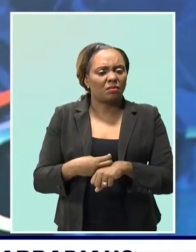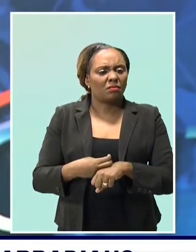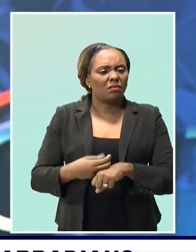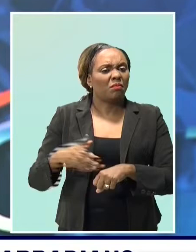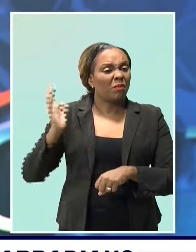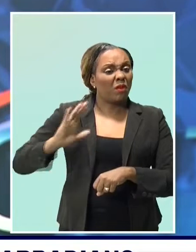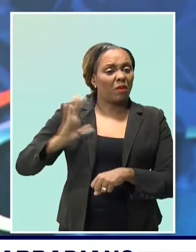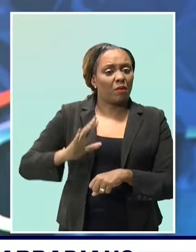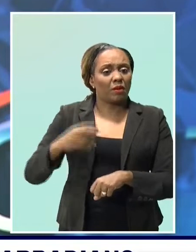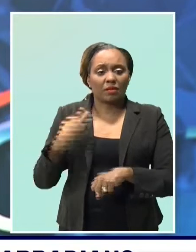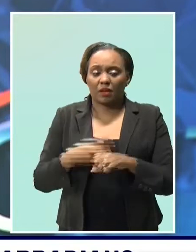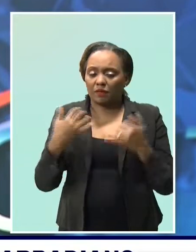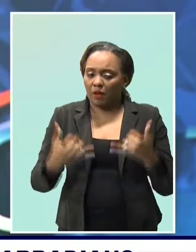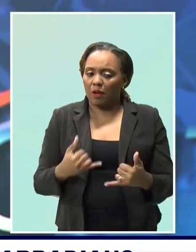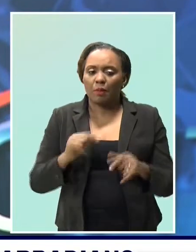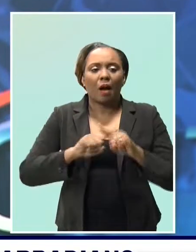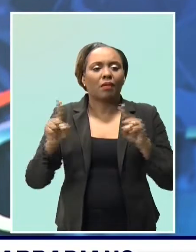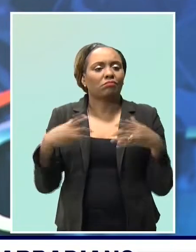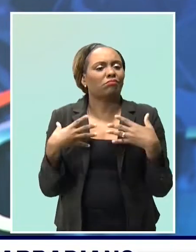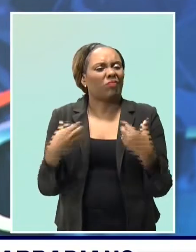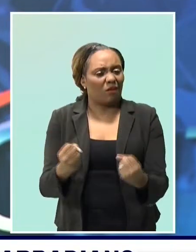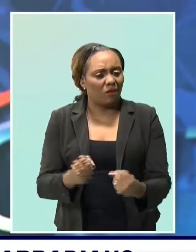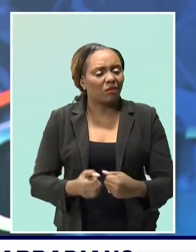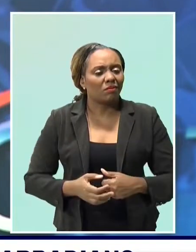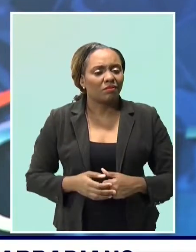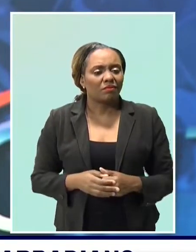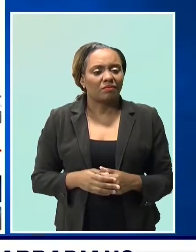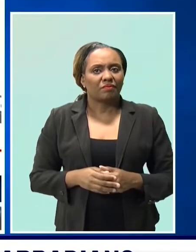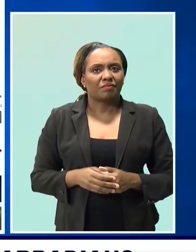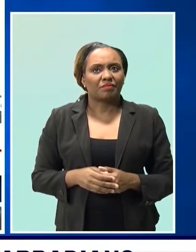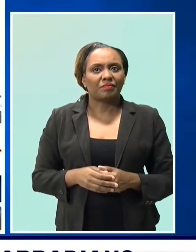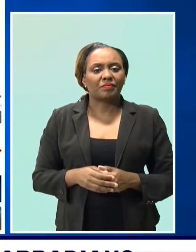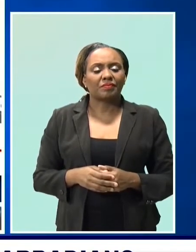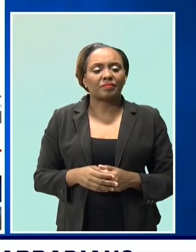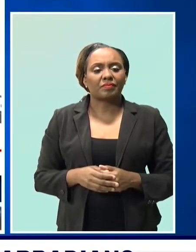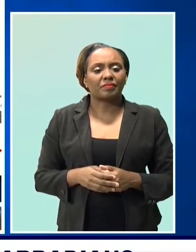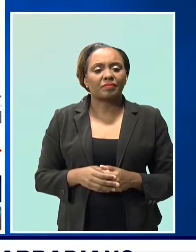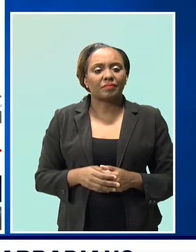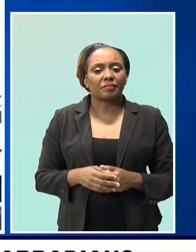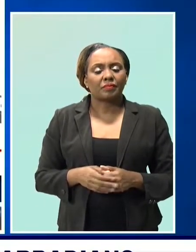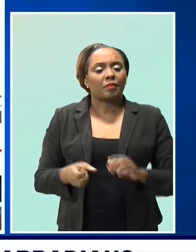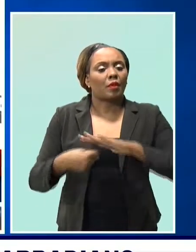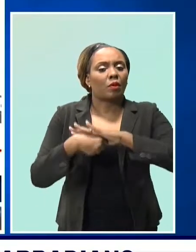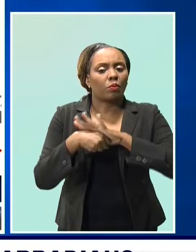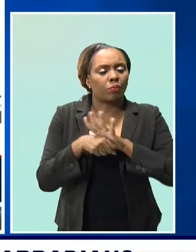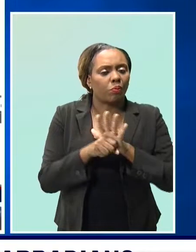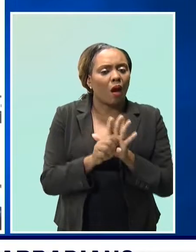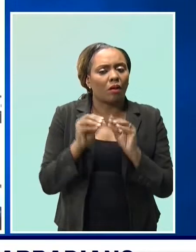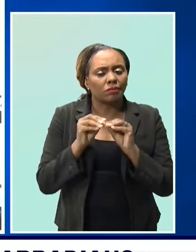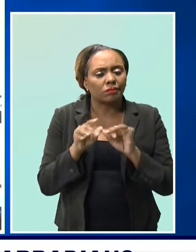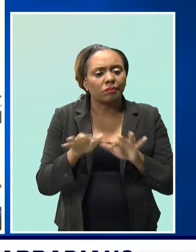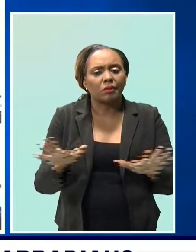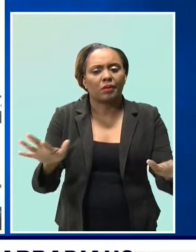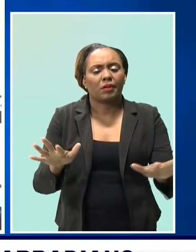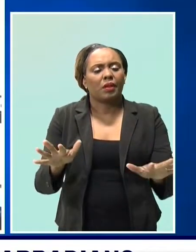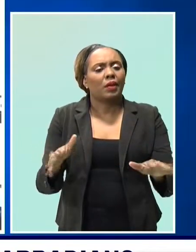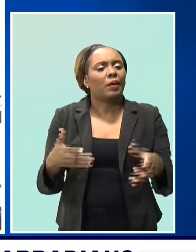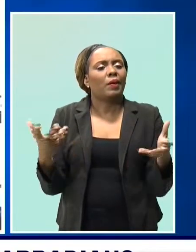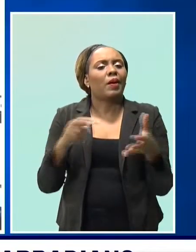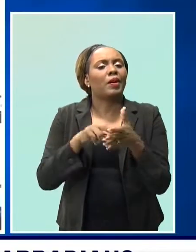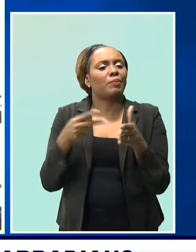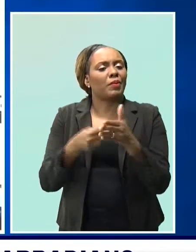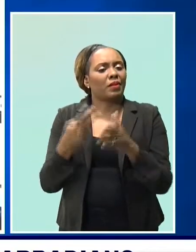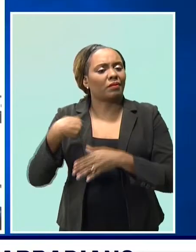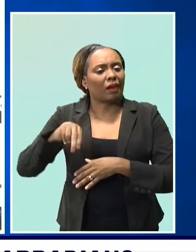the past and has emerged stronger. COVID-19 is pushing us to once again value human life,